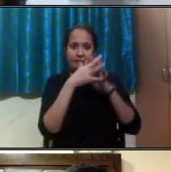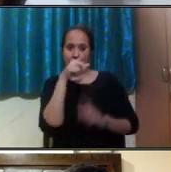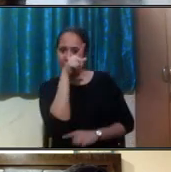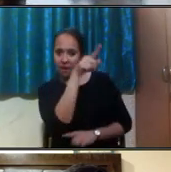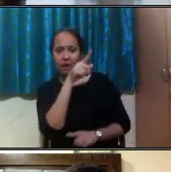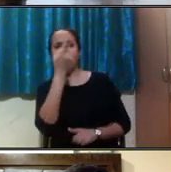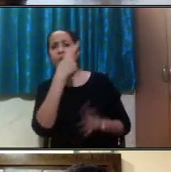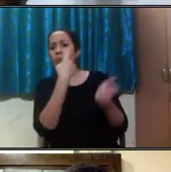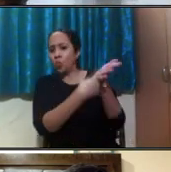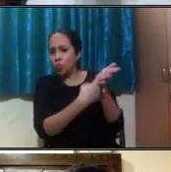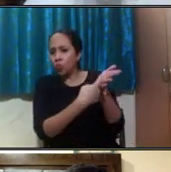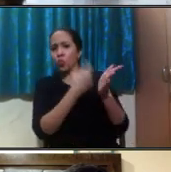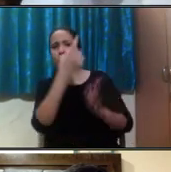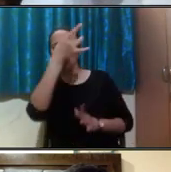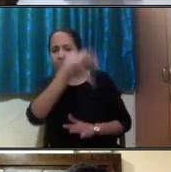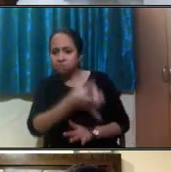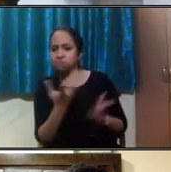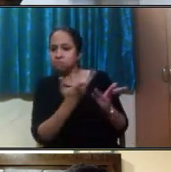and the U.S.